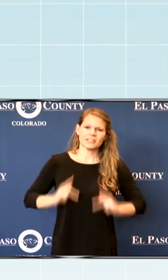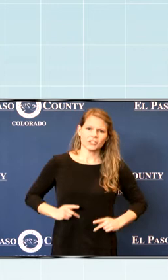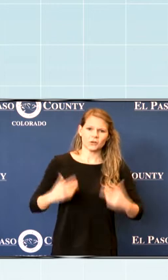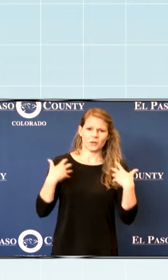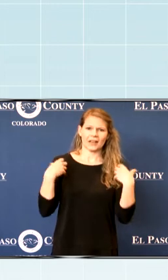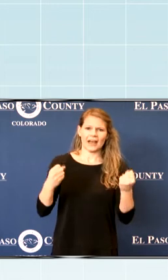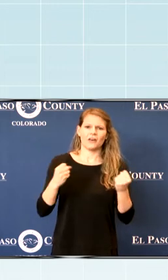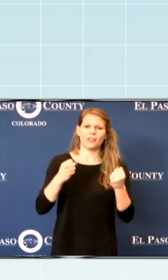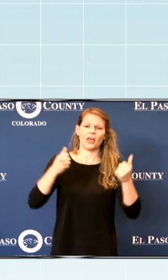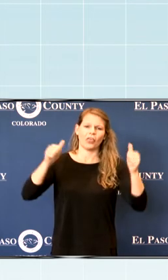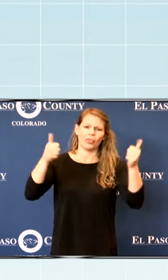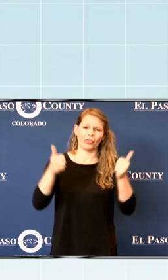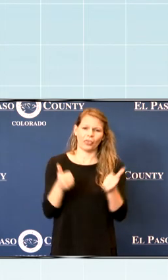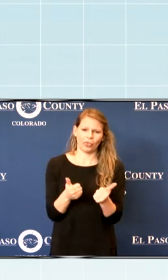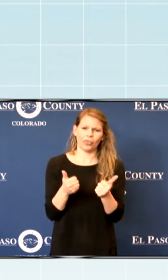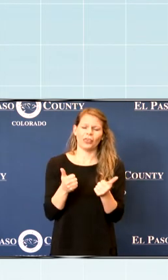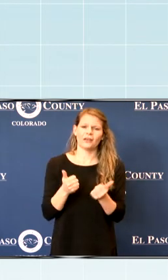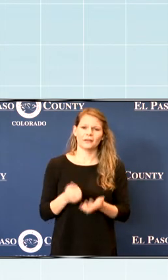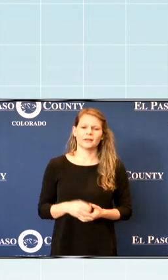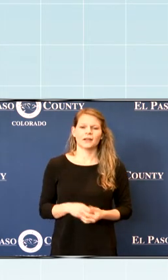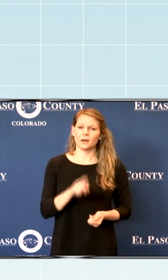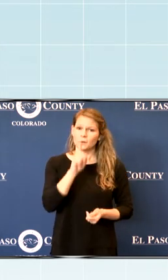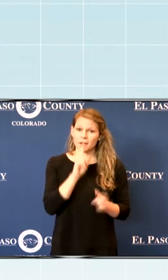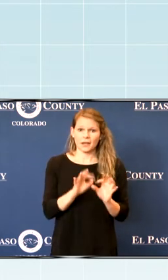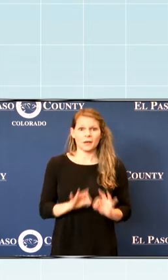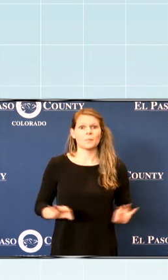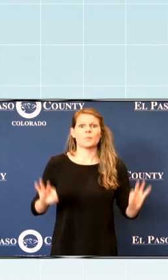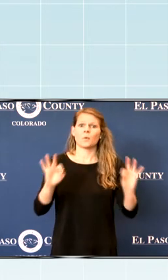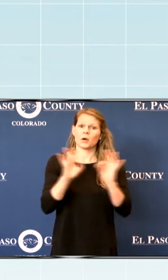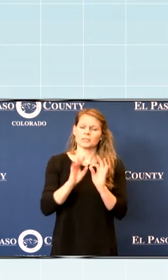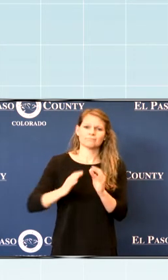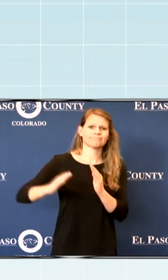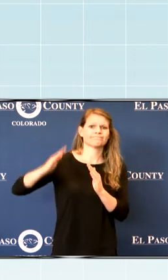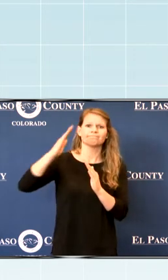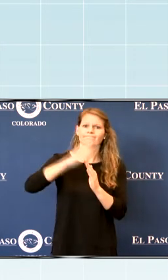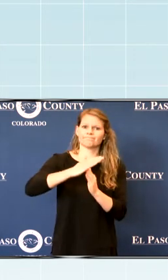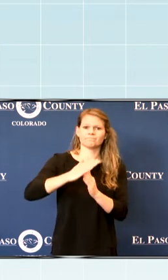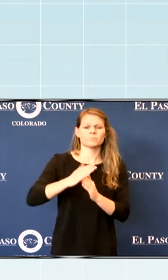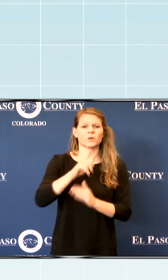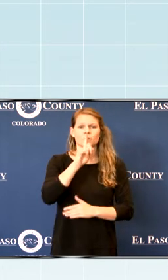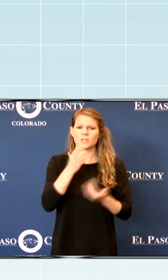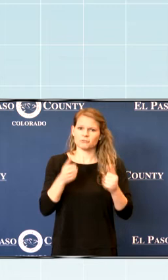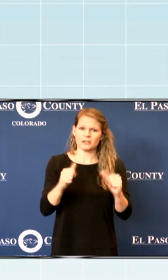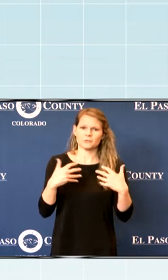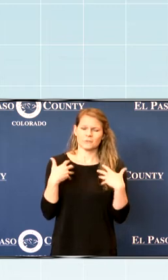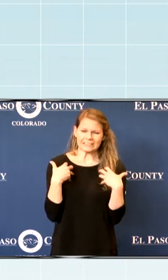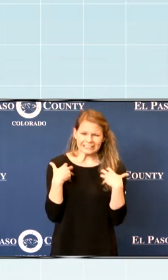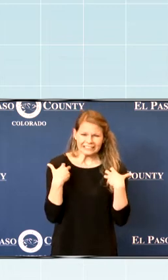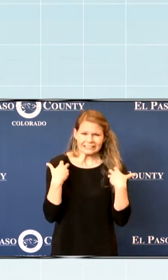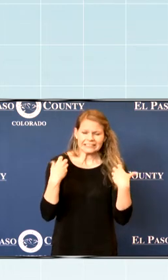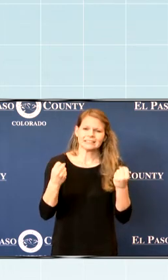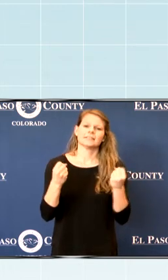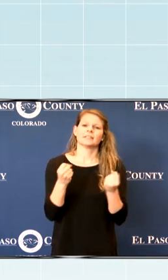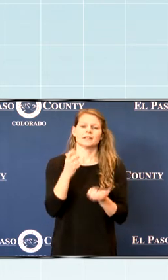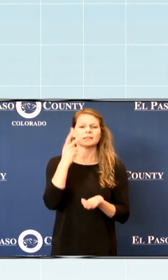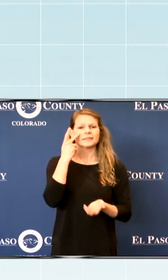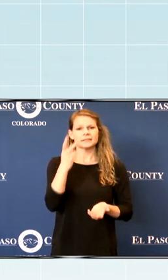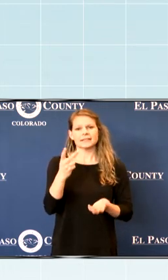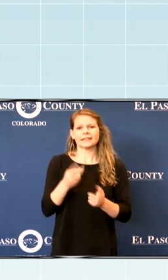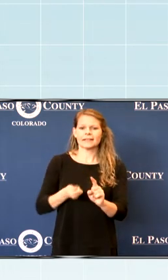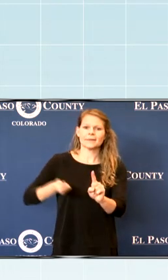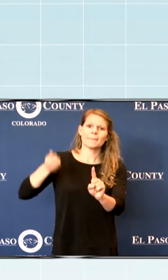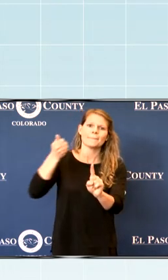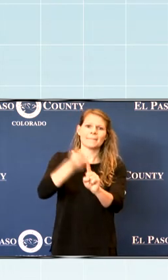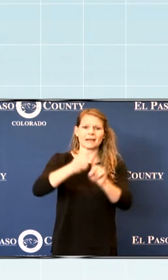health. And it is more important than ever that as we look to recovery, we look at how it has impacted us in a